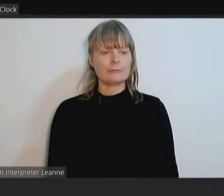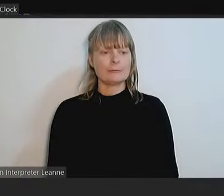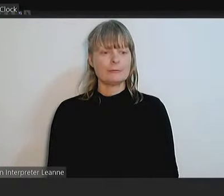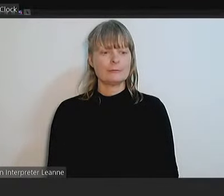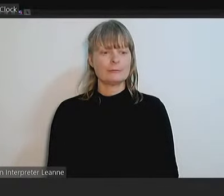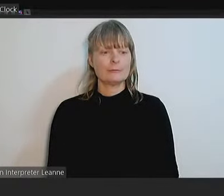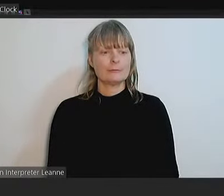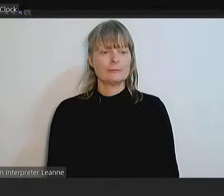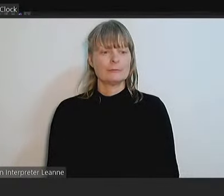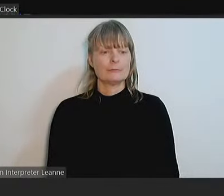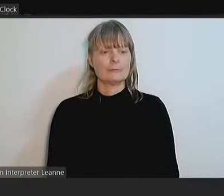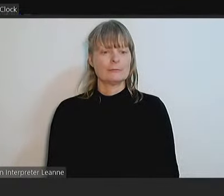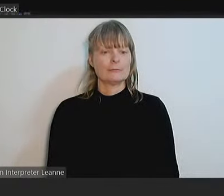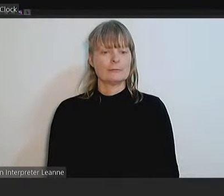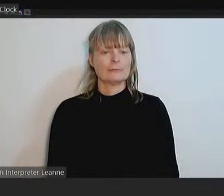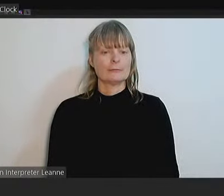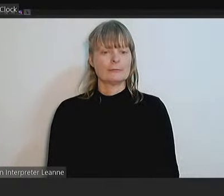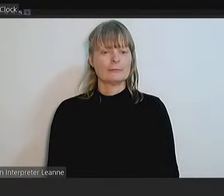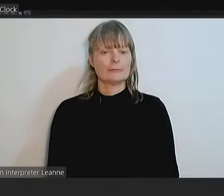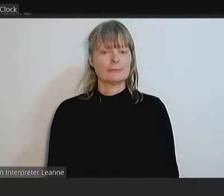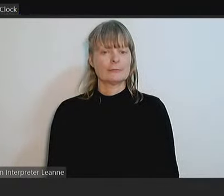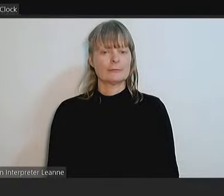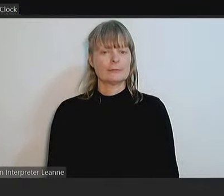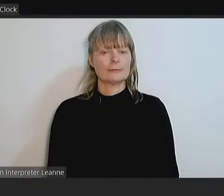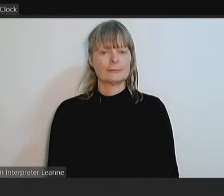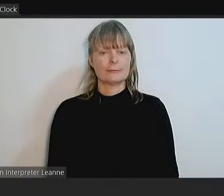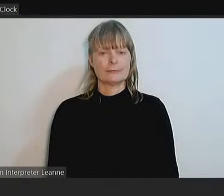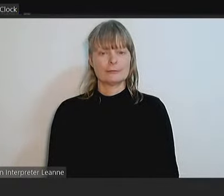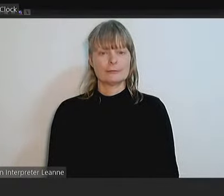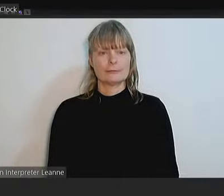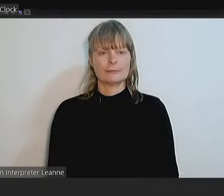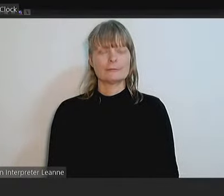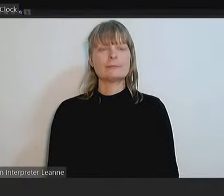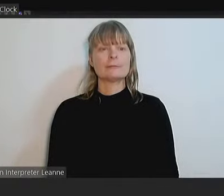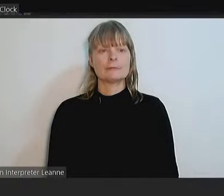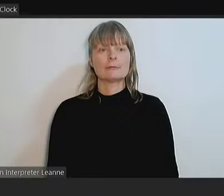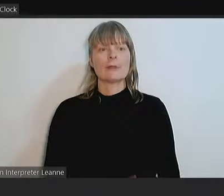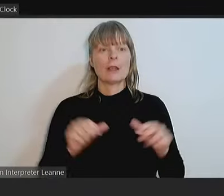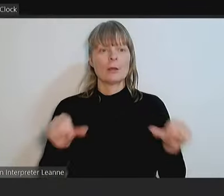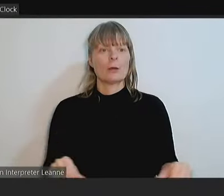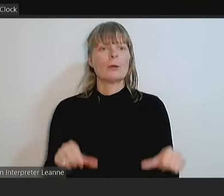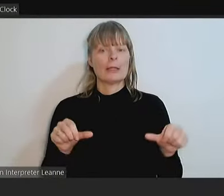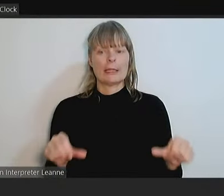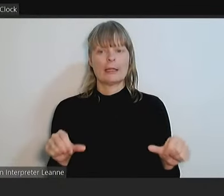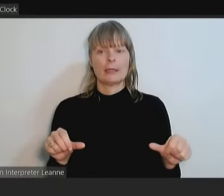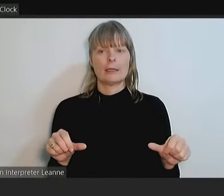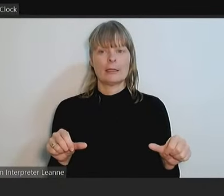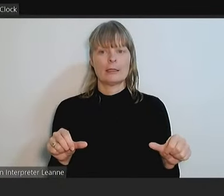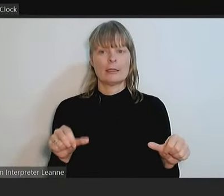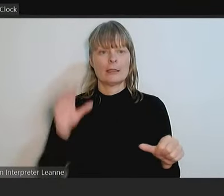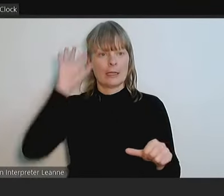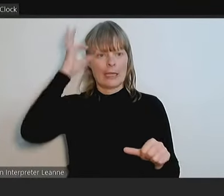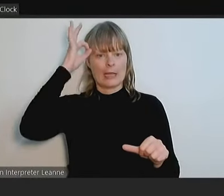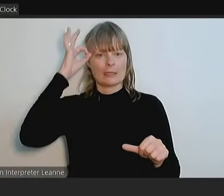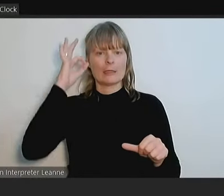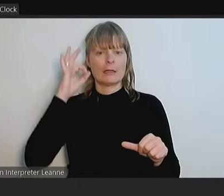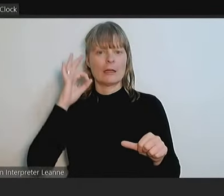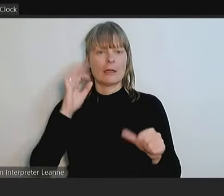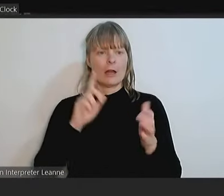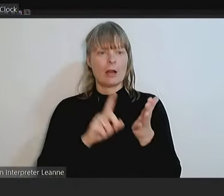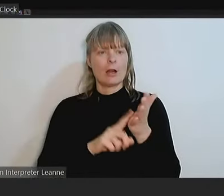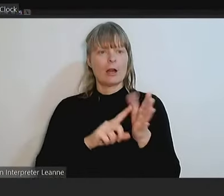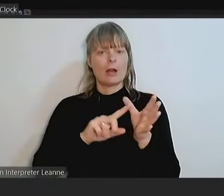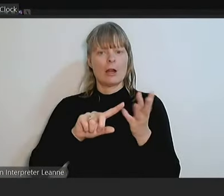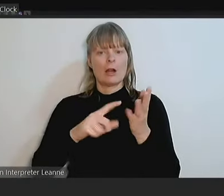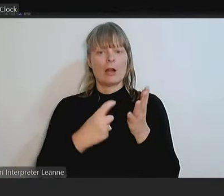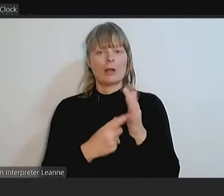The substantive motion. Okay, councillors, we'll wait for Councillor Lawrence to come back into